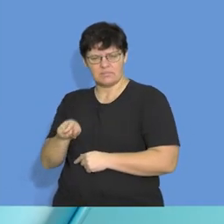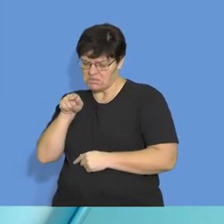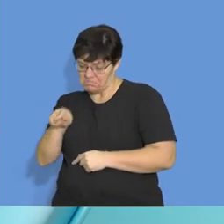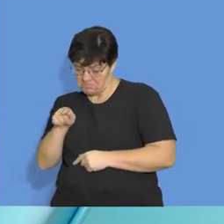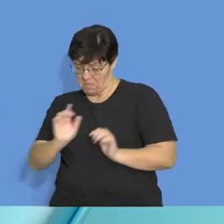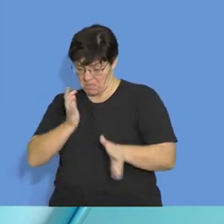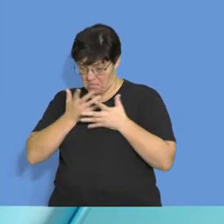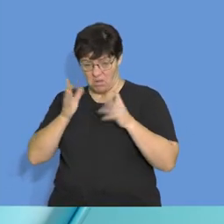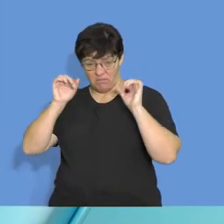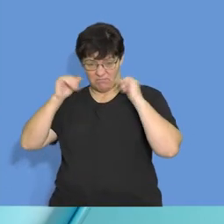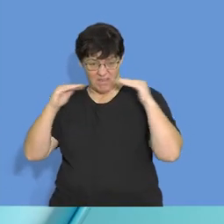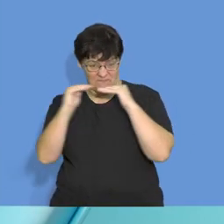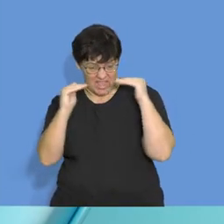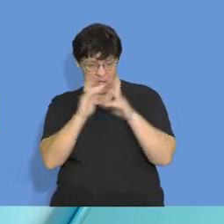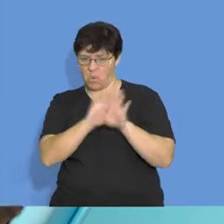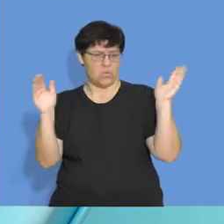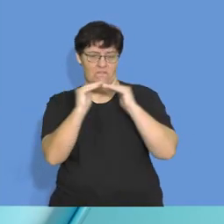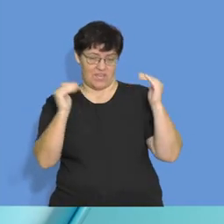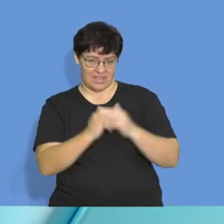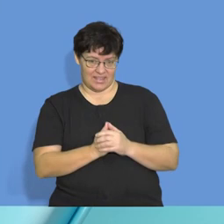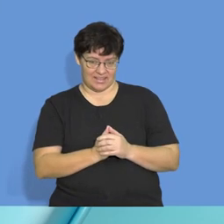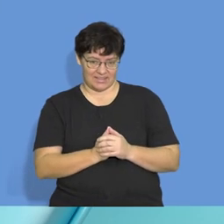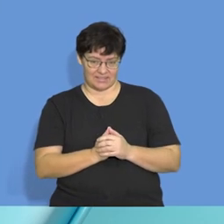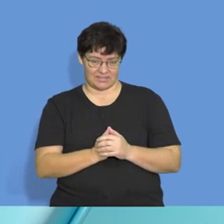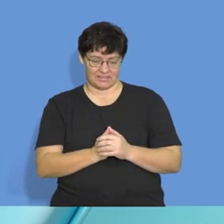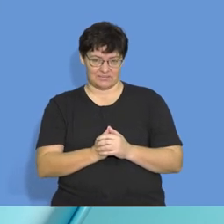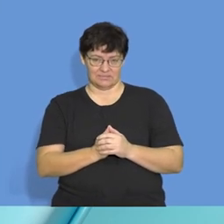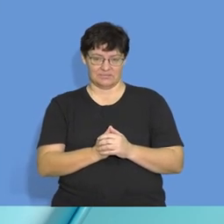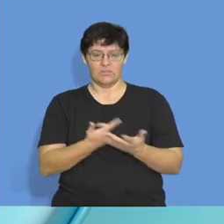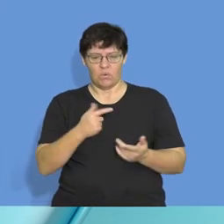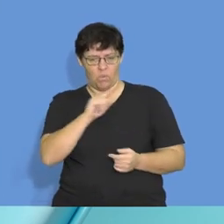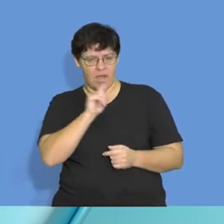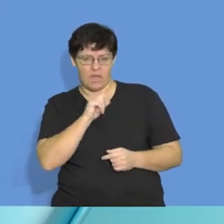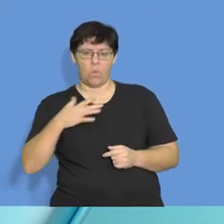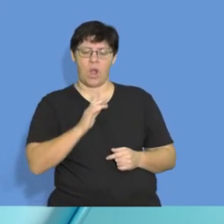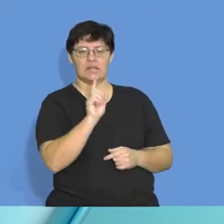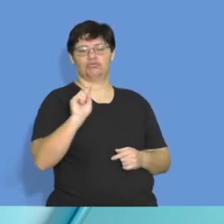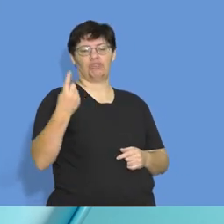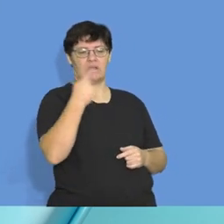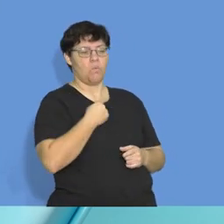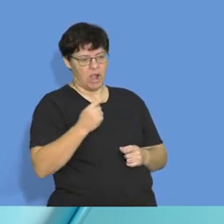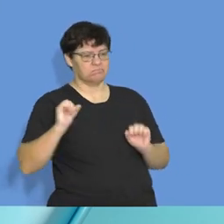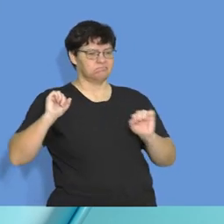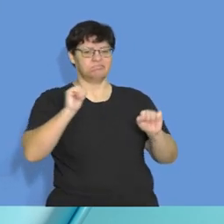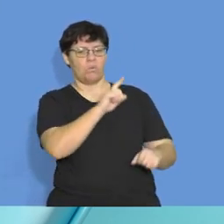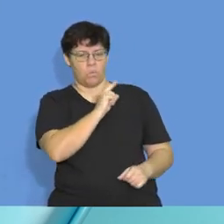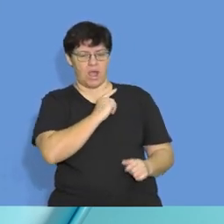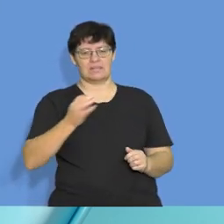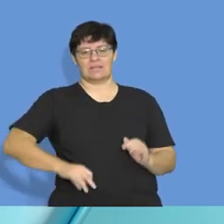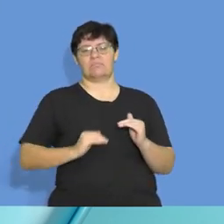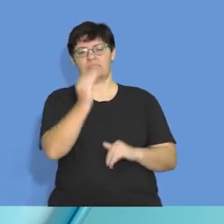justified in their action for asking for strike action or for going on strike action.